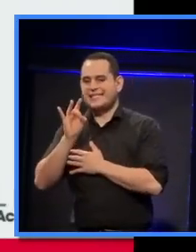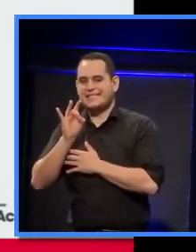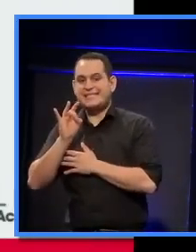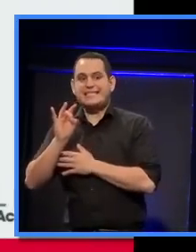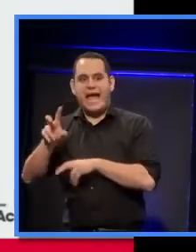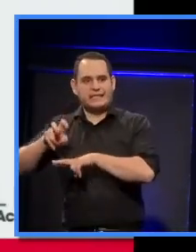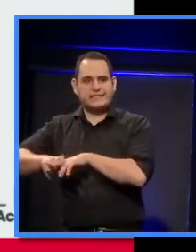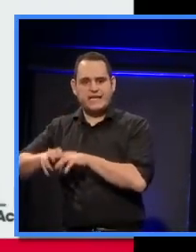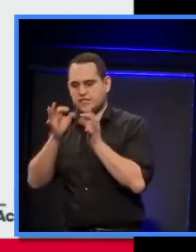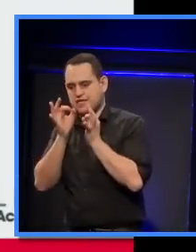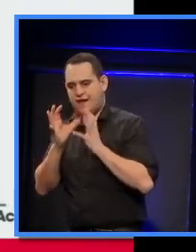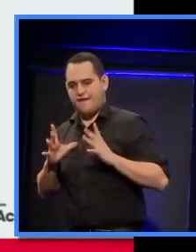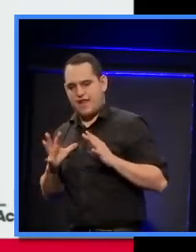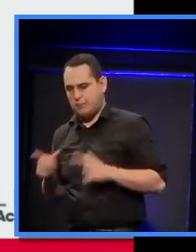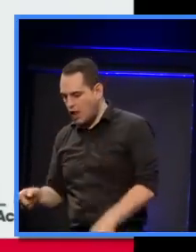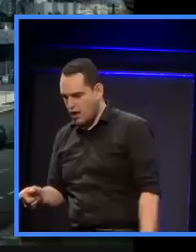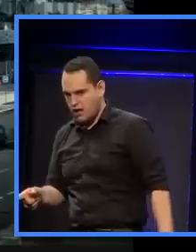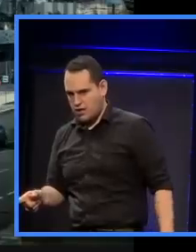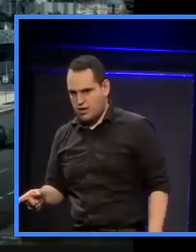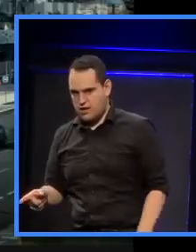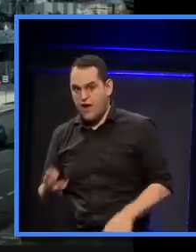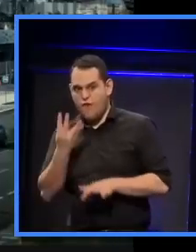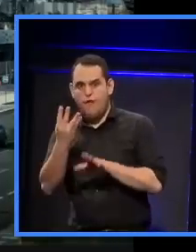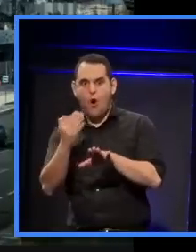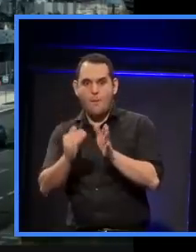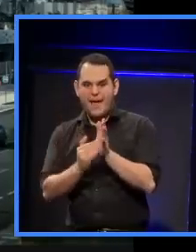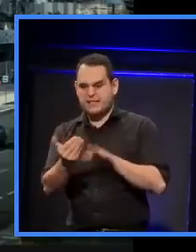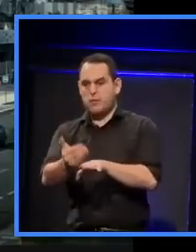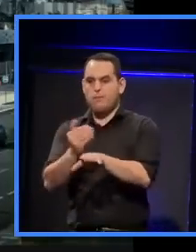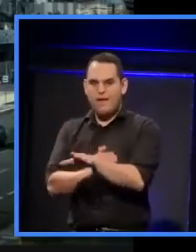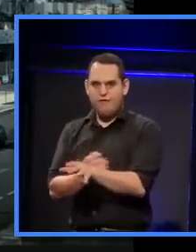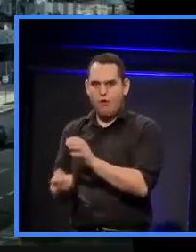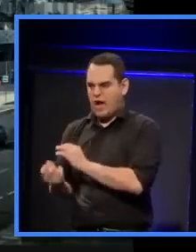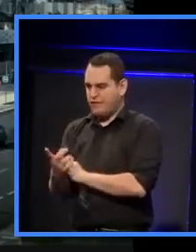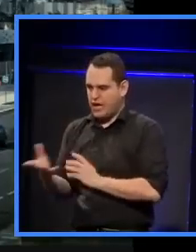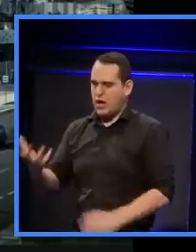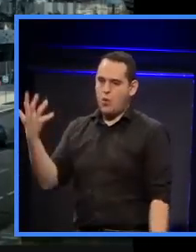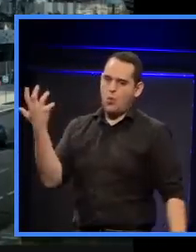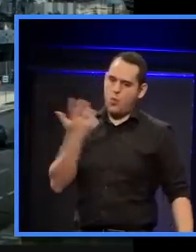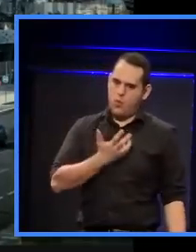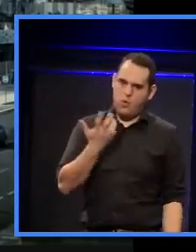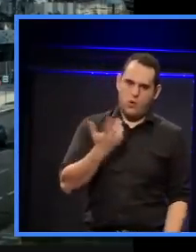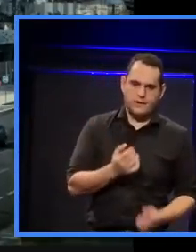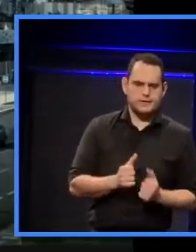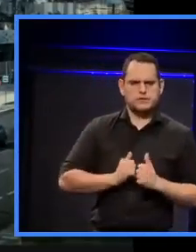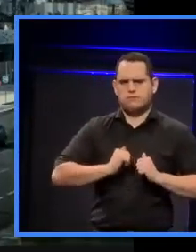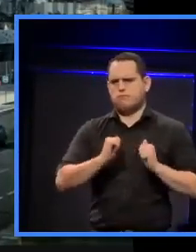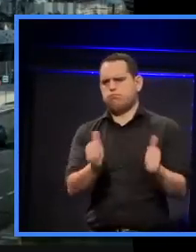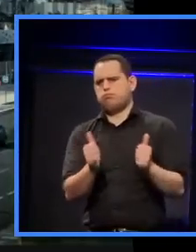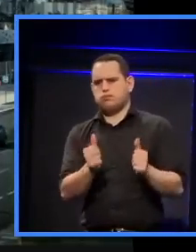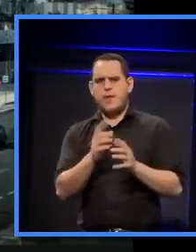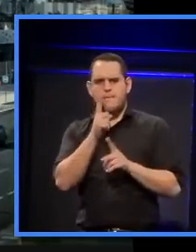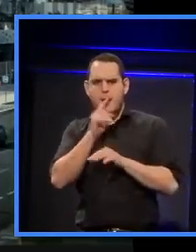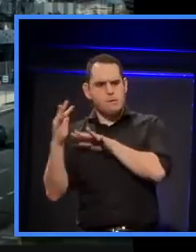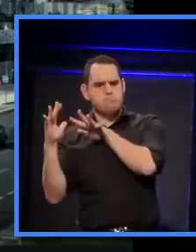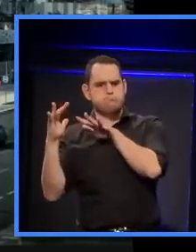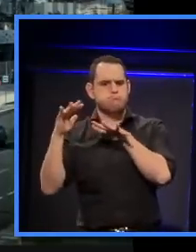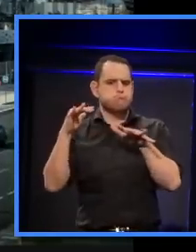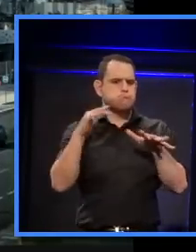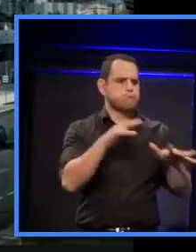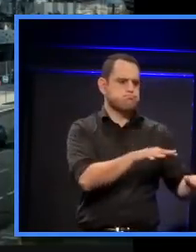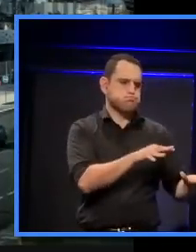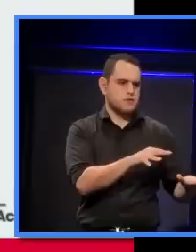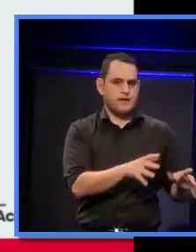and it has these amazing, they've had several great open days where the people have swarmed to the building and all over it, which